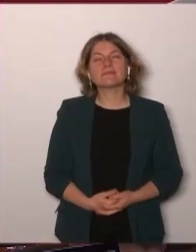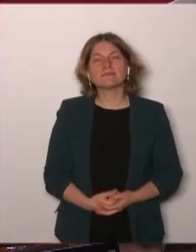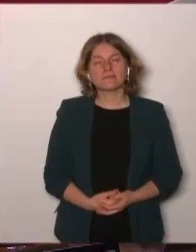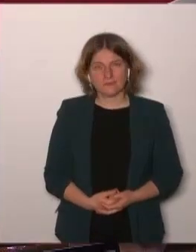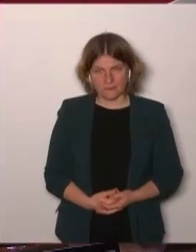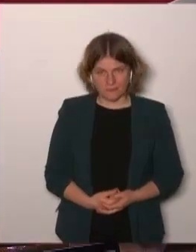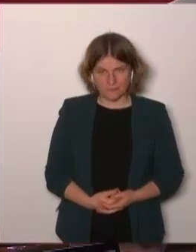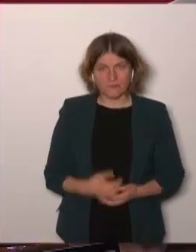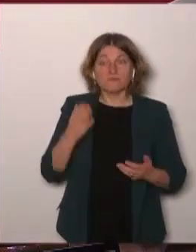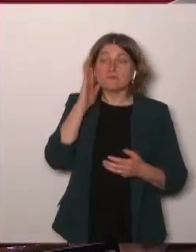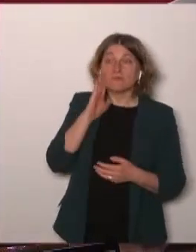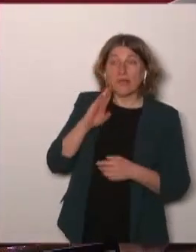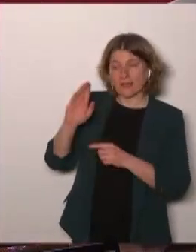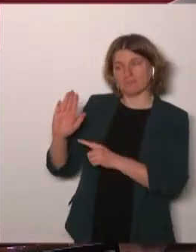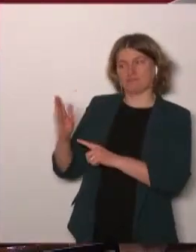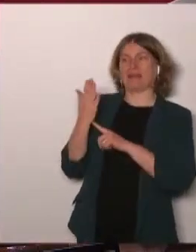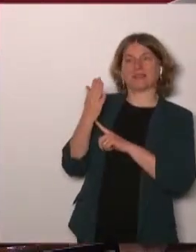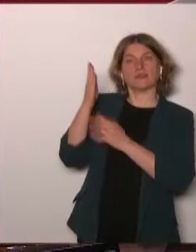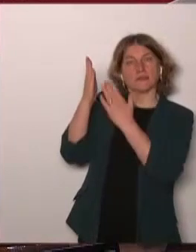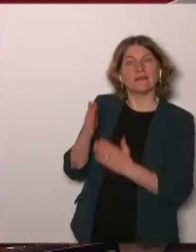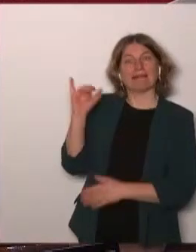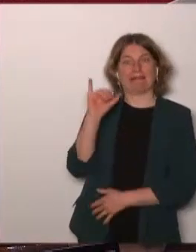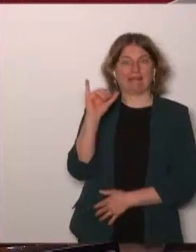if you can just present yourself before yeah thanks